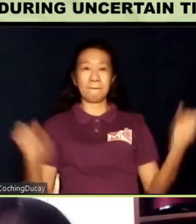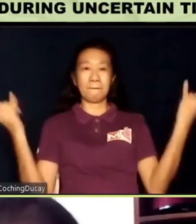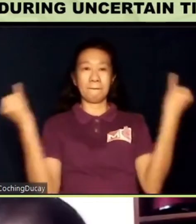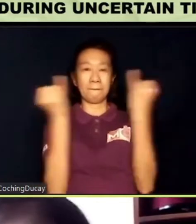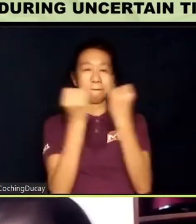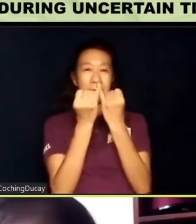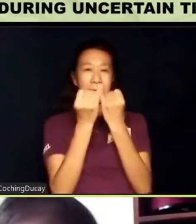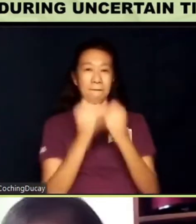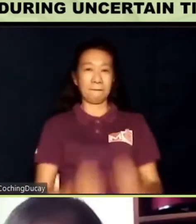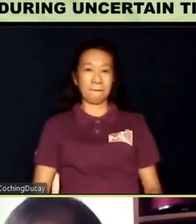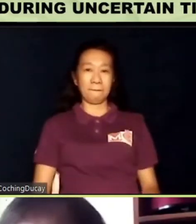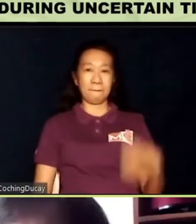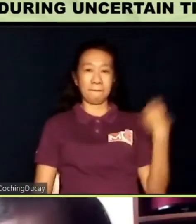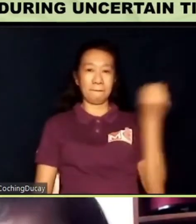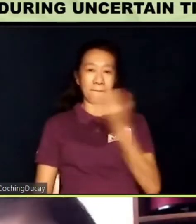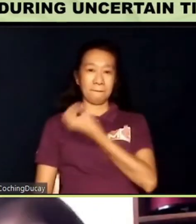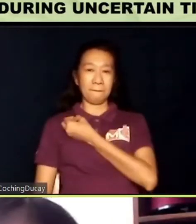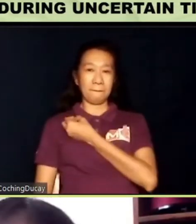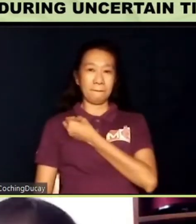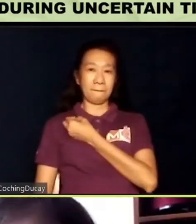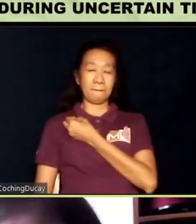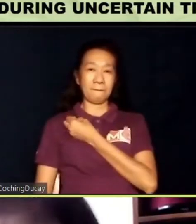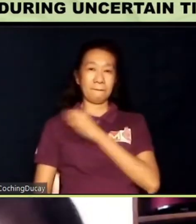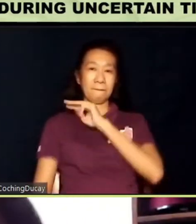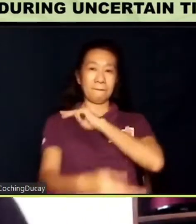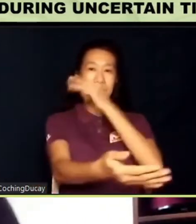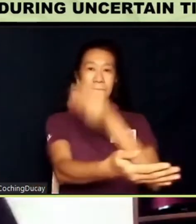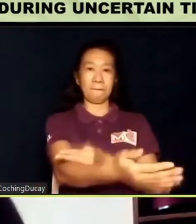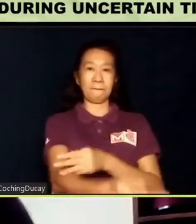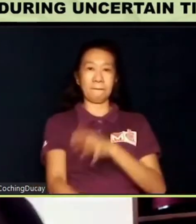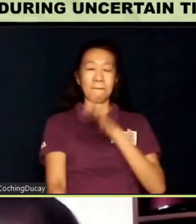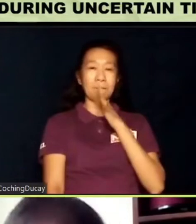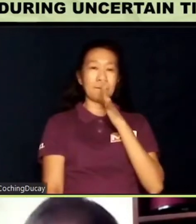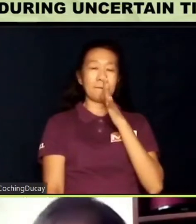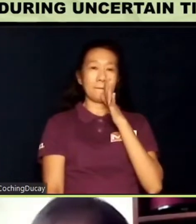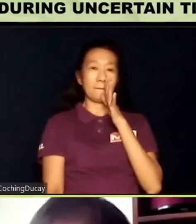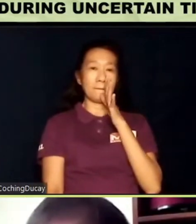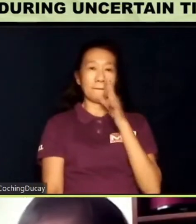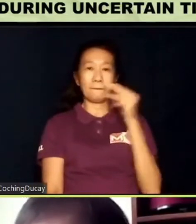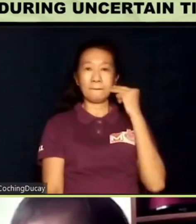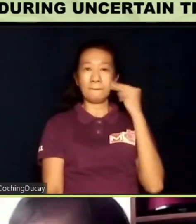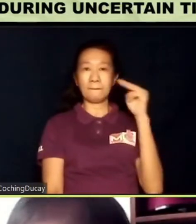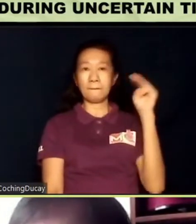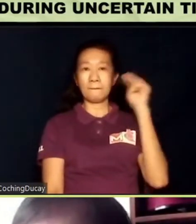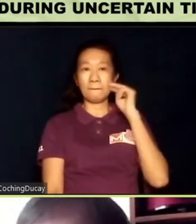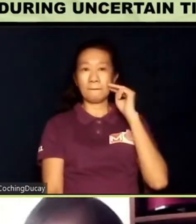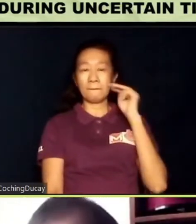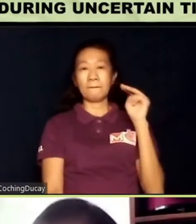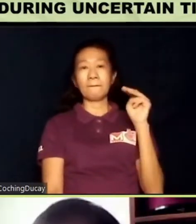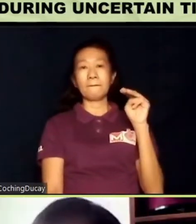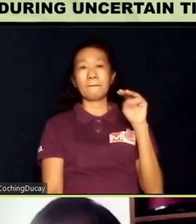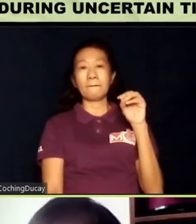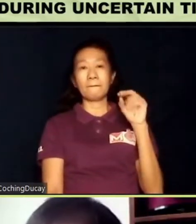our mighty mama, Ms. Mona Magno de Luz,